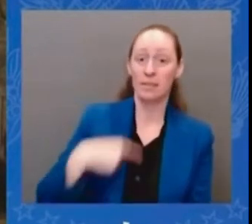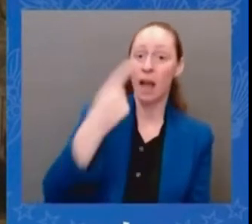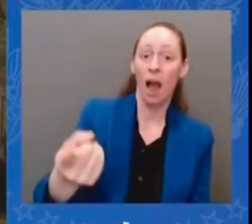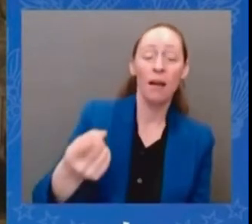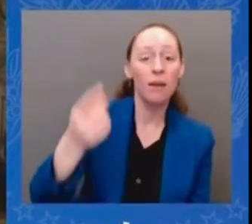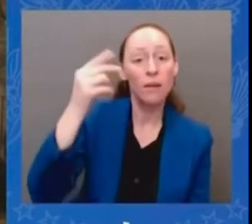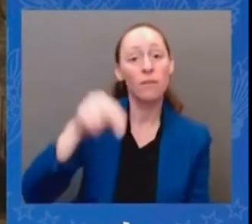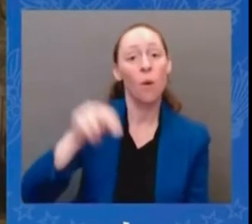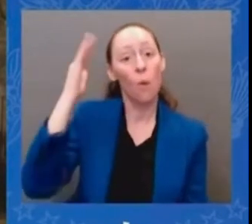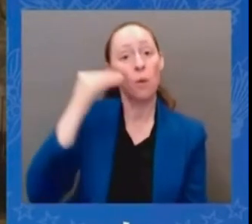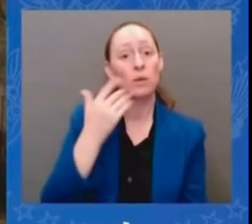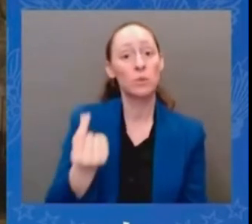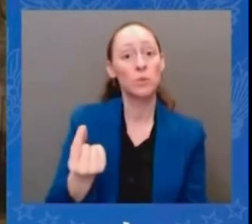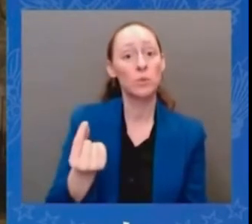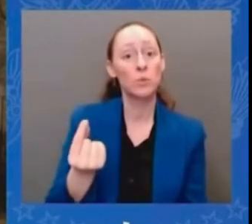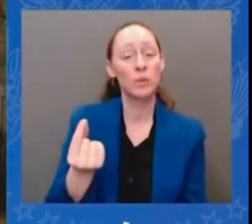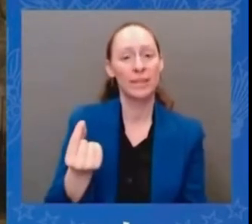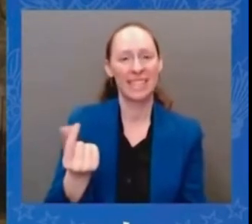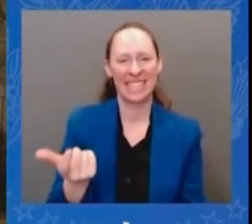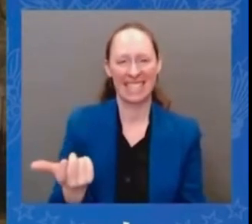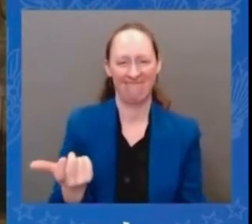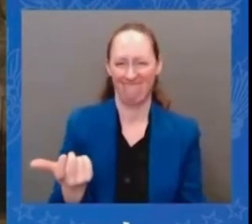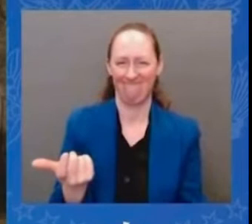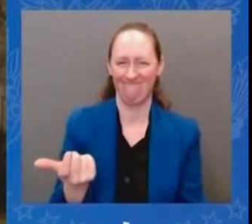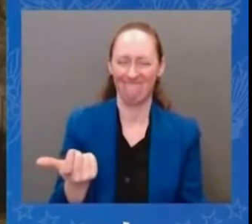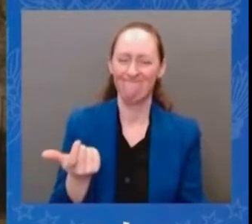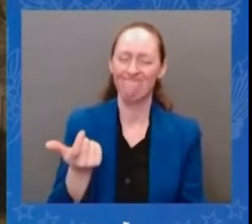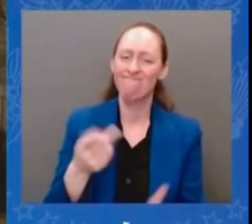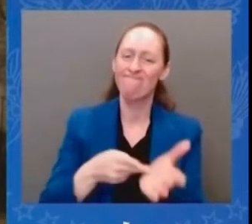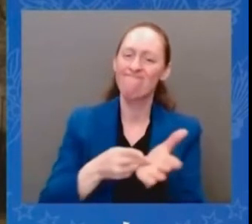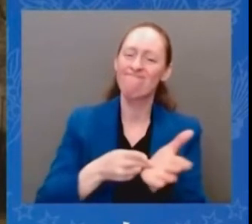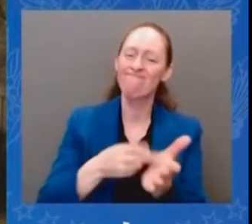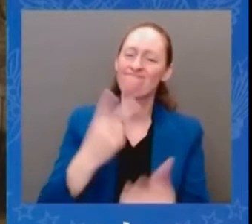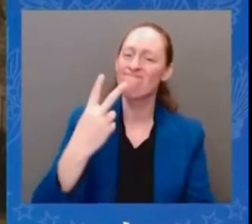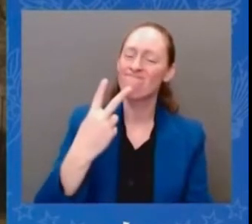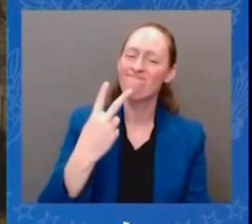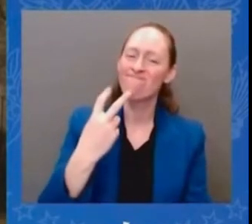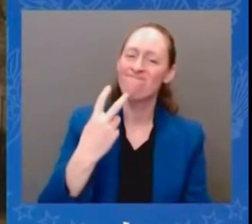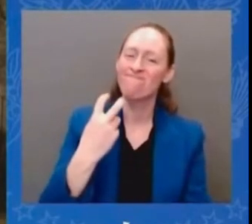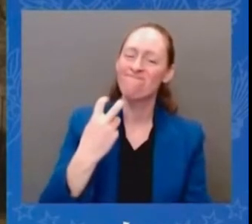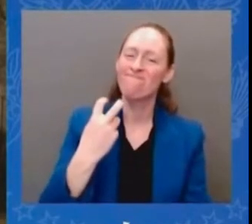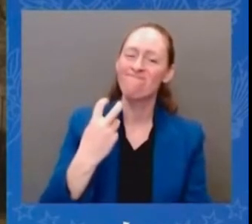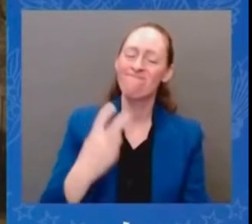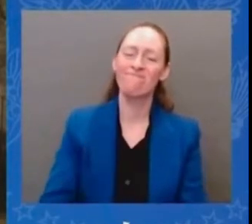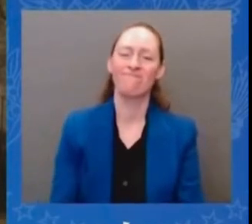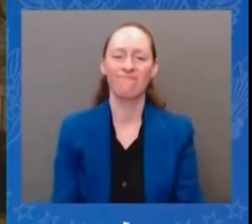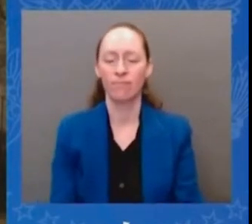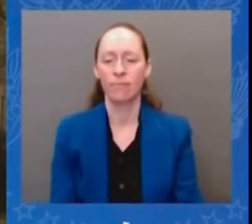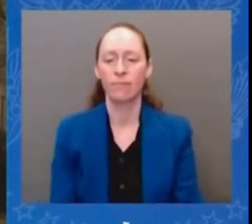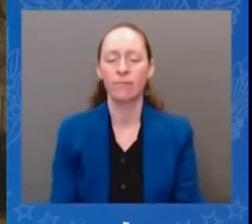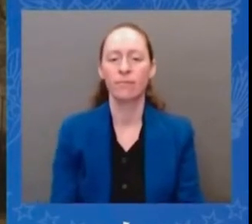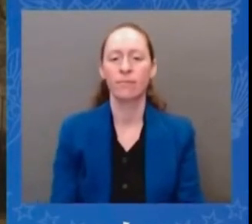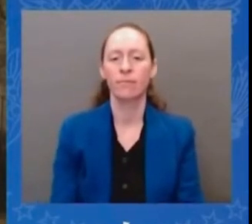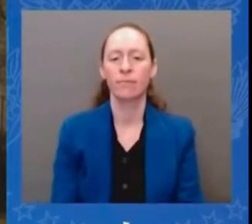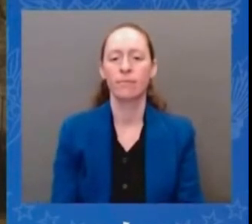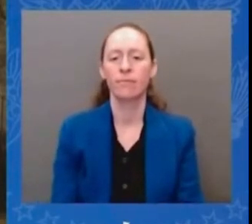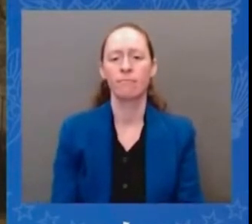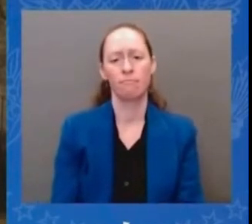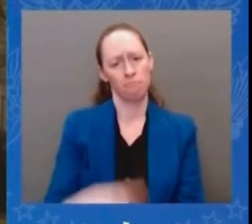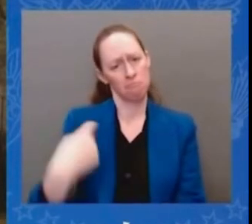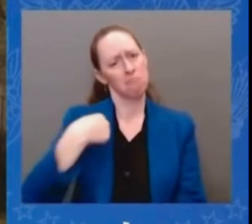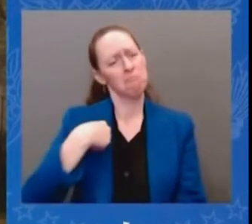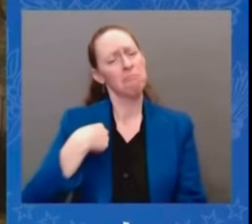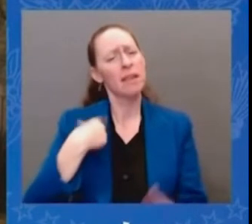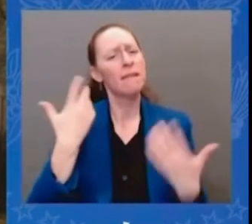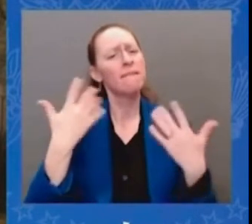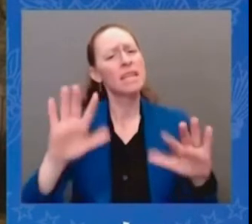president xi jinping that i thought they had an obligation to attempt to make it clear to north korea